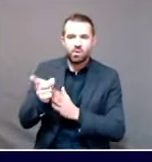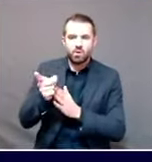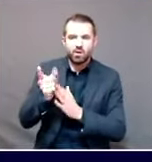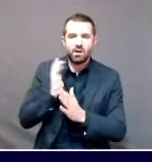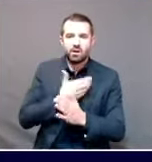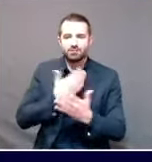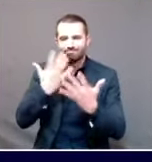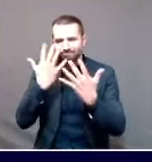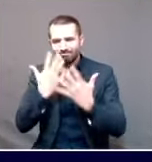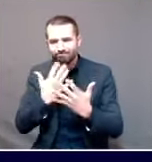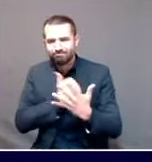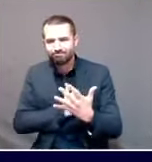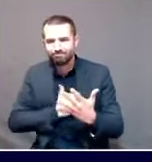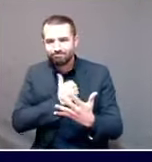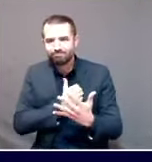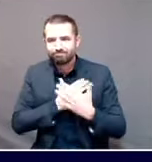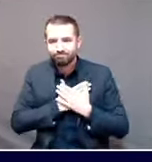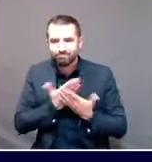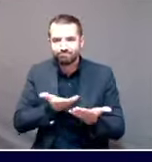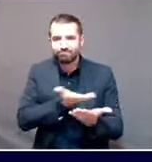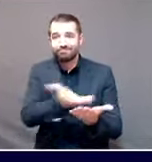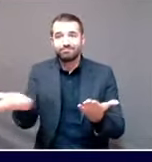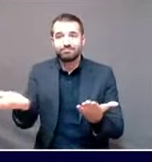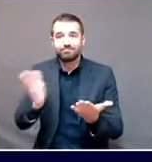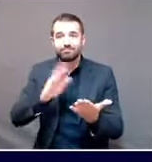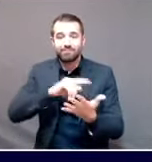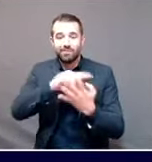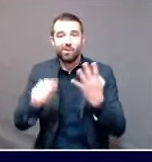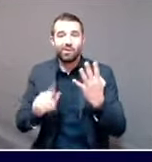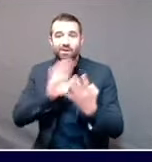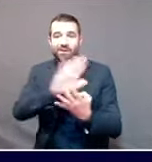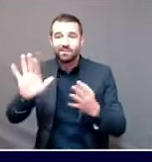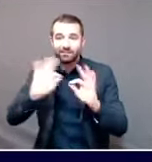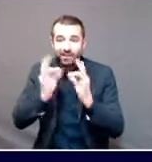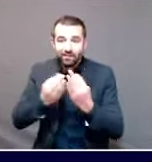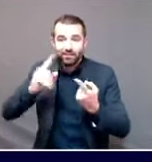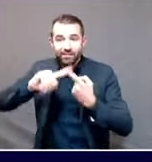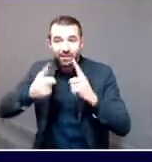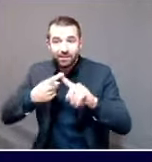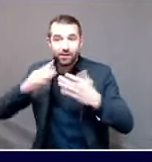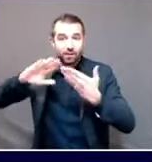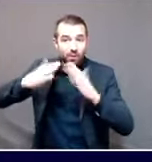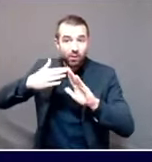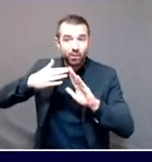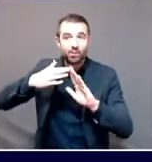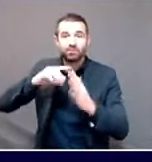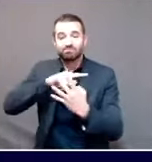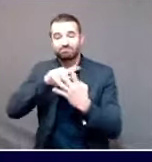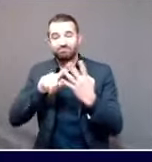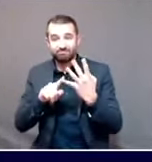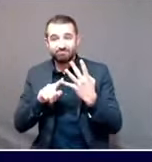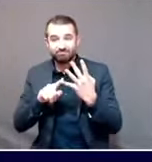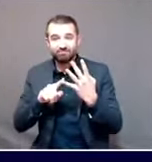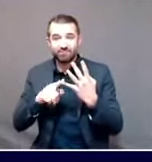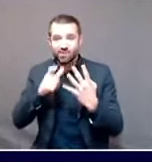to the friends, families, and communities of these four individuals who have passed away.